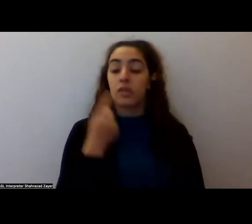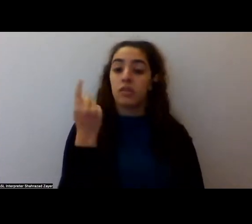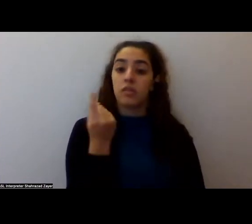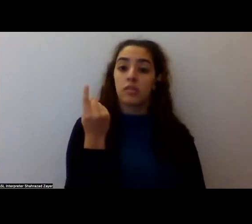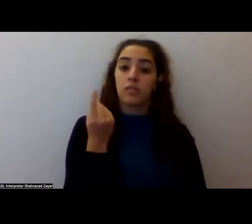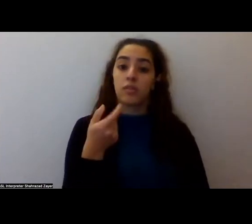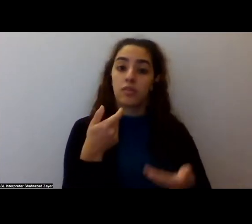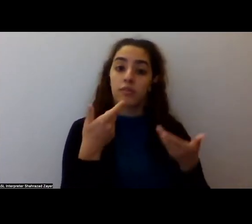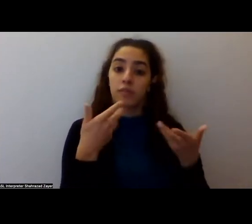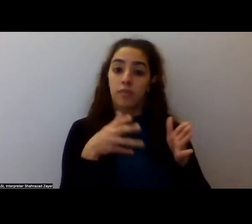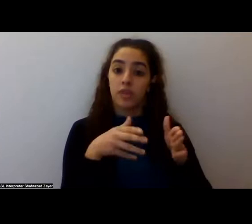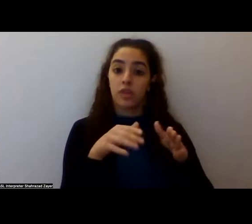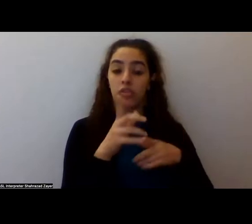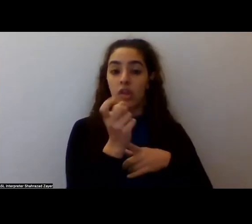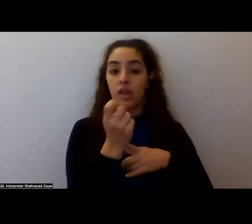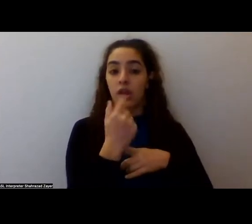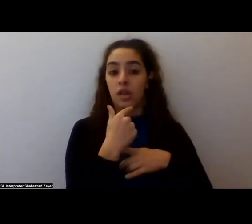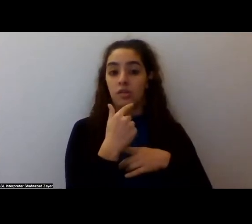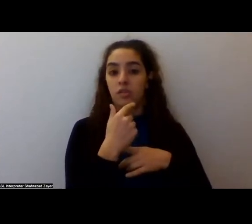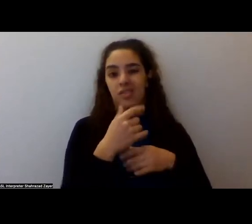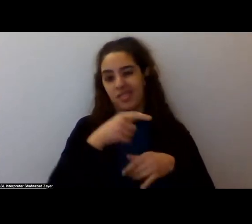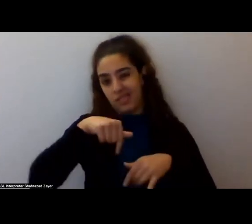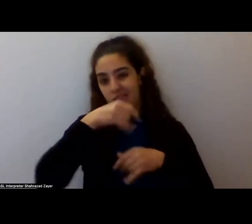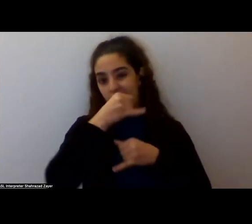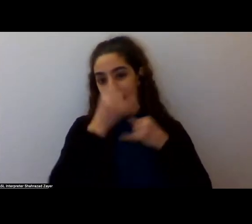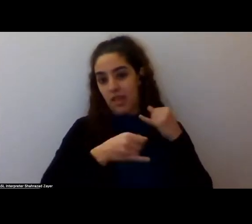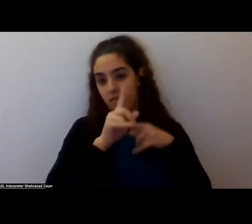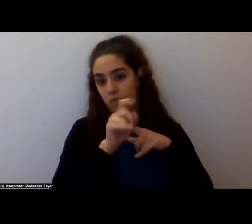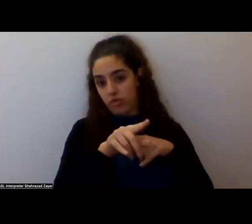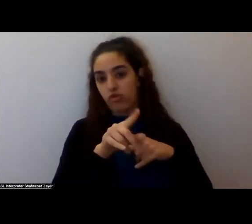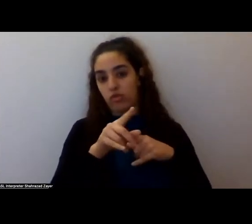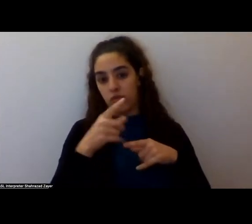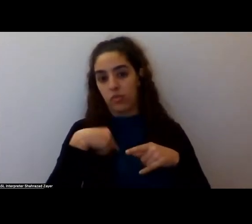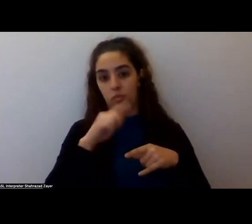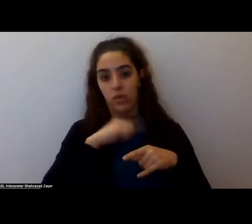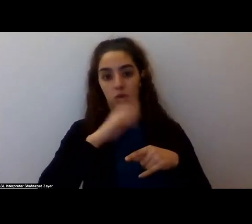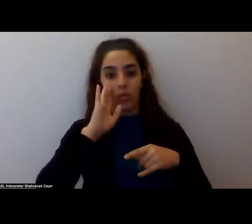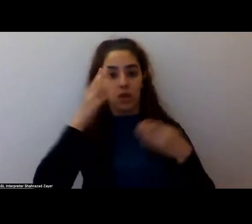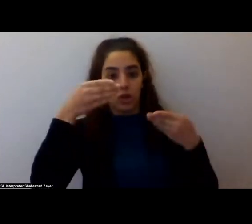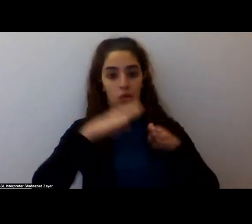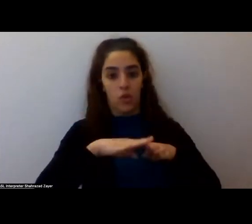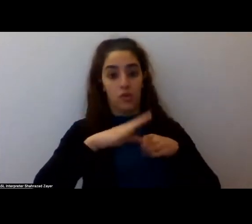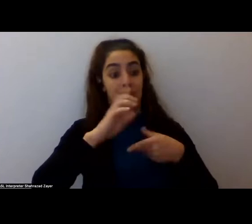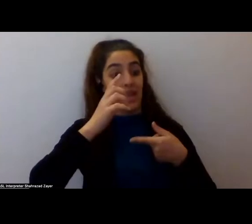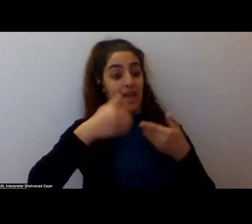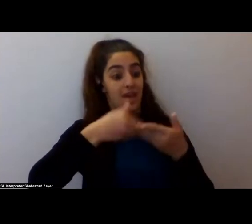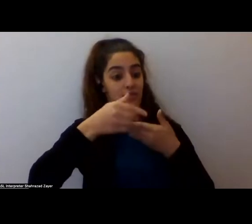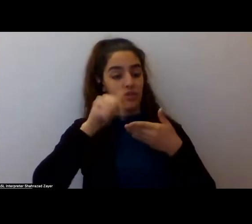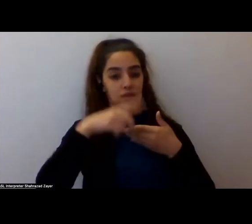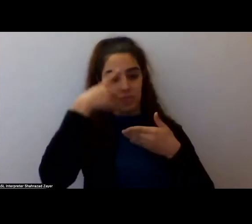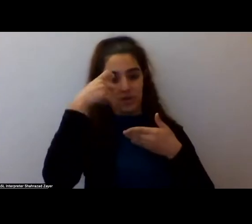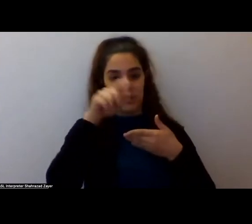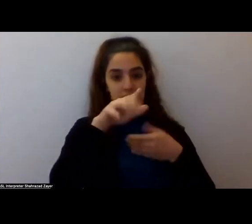the, the last question I think we will, we will need to close with, um, cause I know this is an area of, of expertise